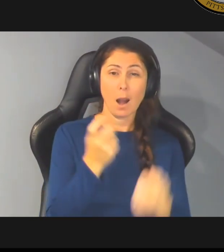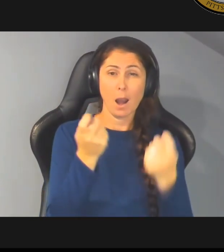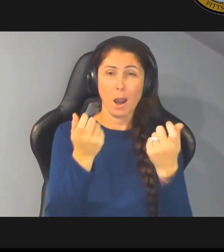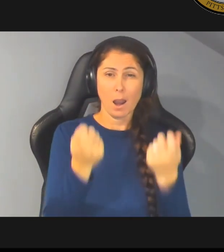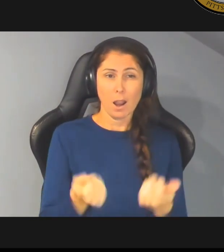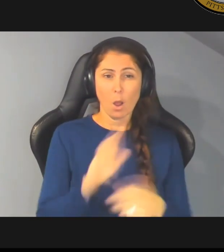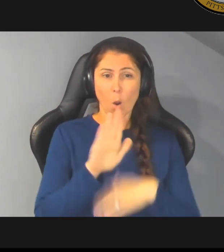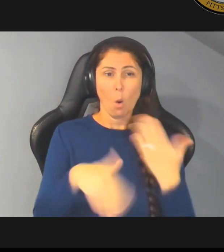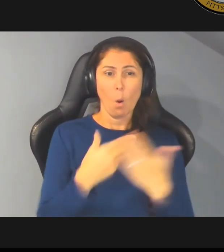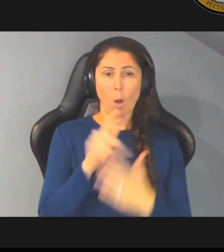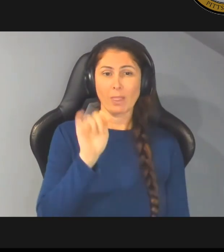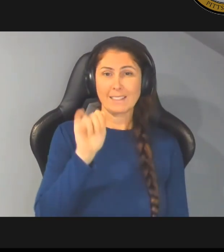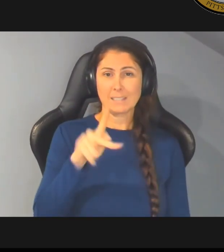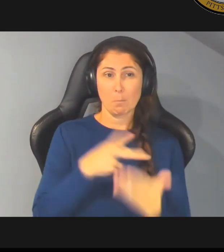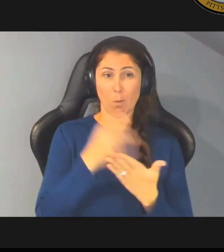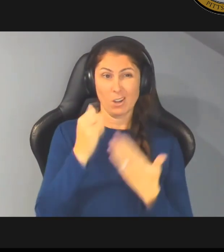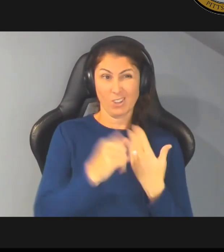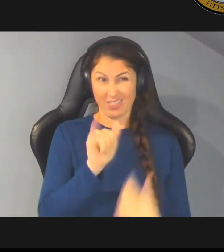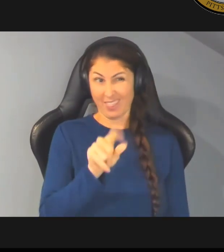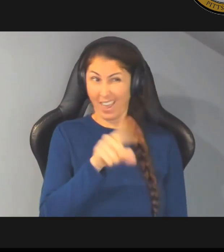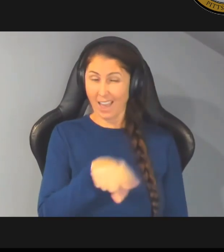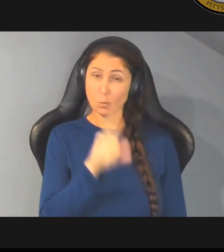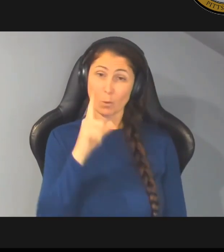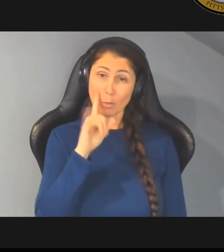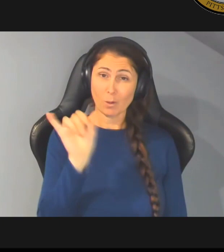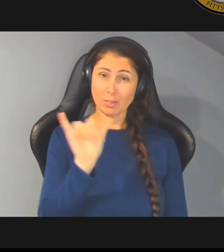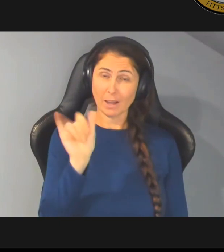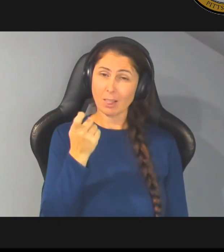projects this is what it would look like like it's a little bit more equitable over spread